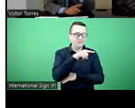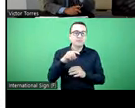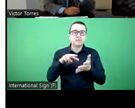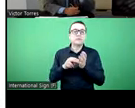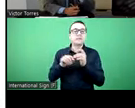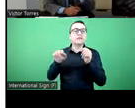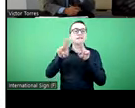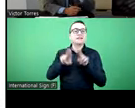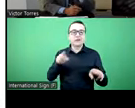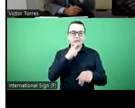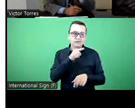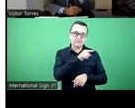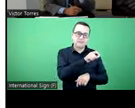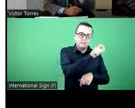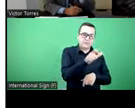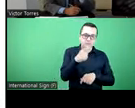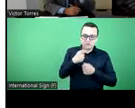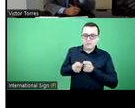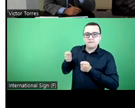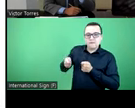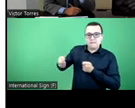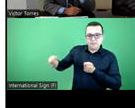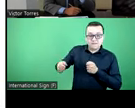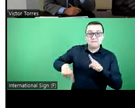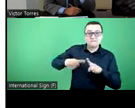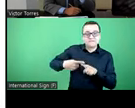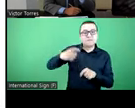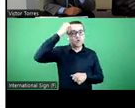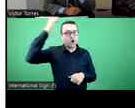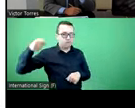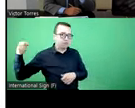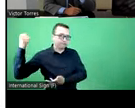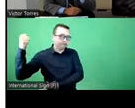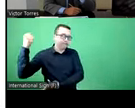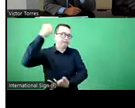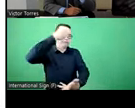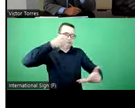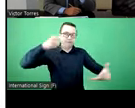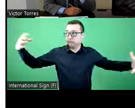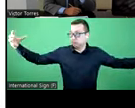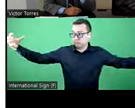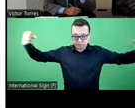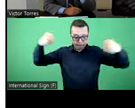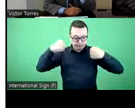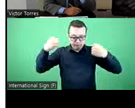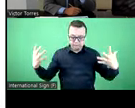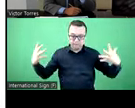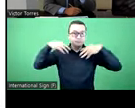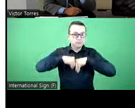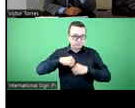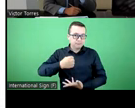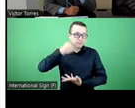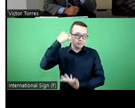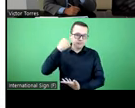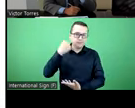a large part of what is called prepaid services and also a part of social security